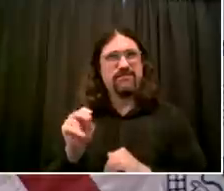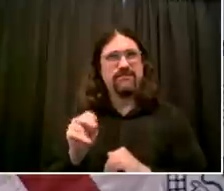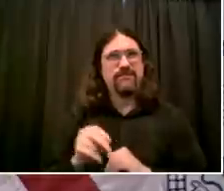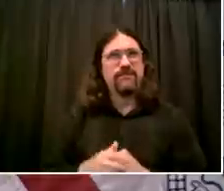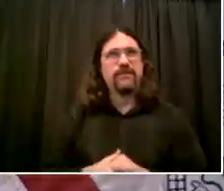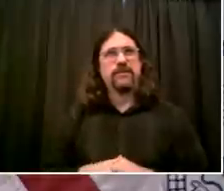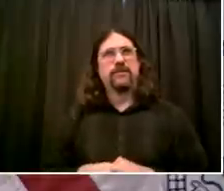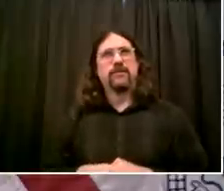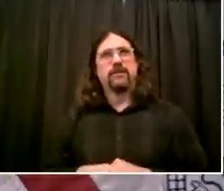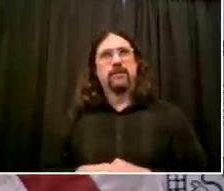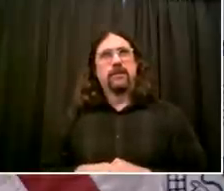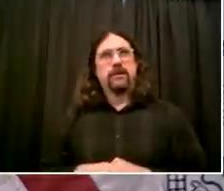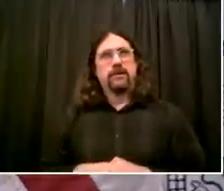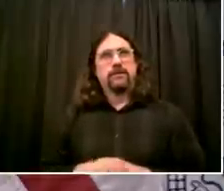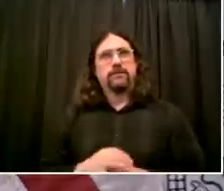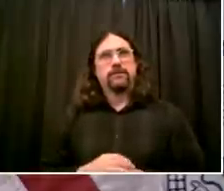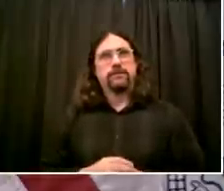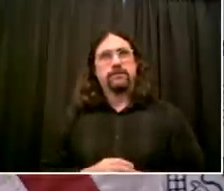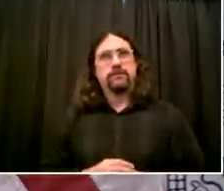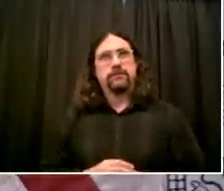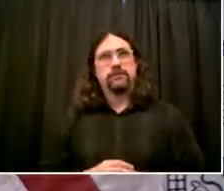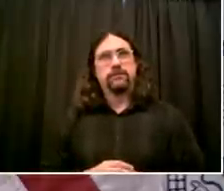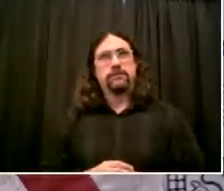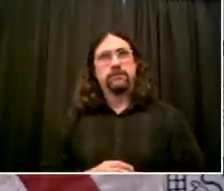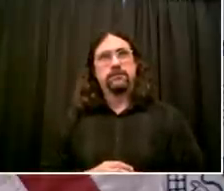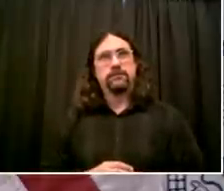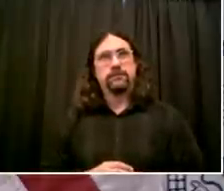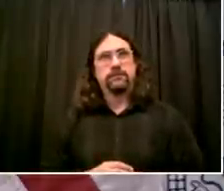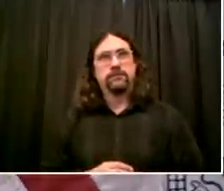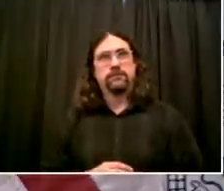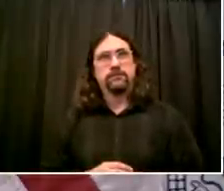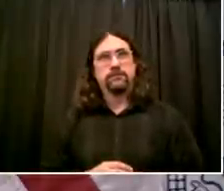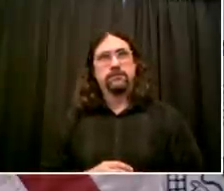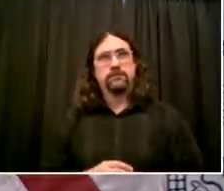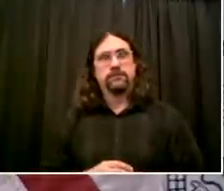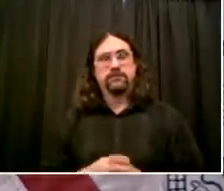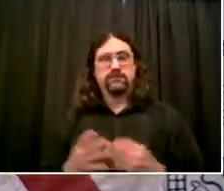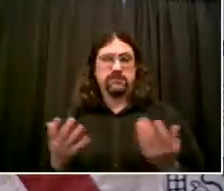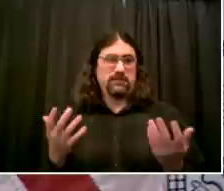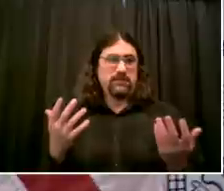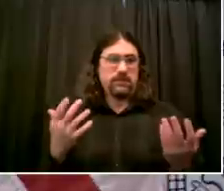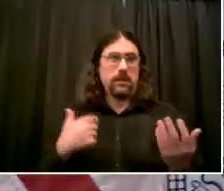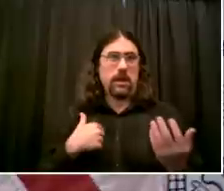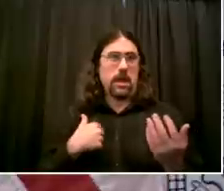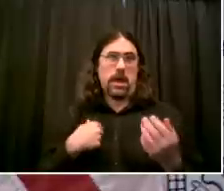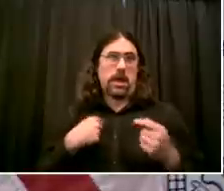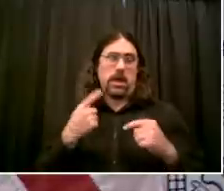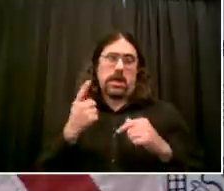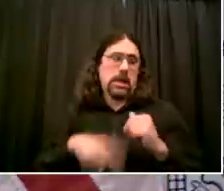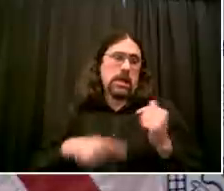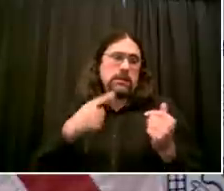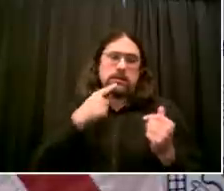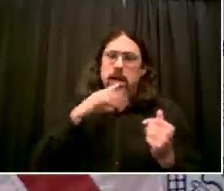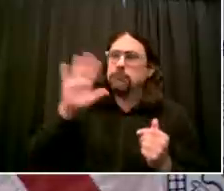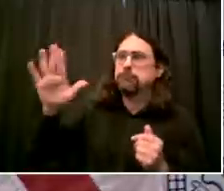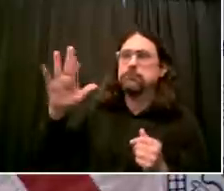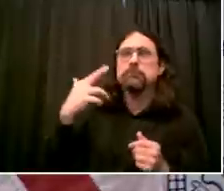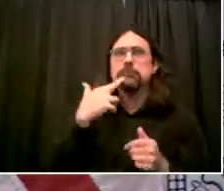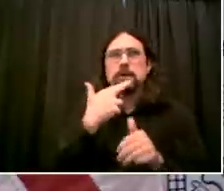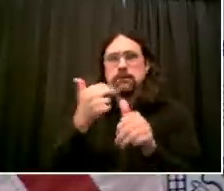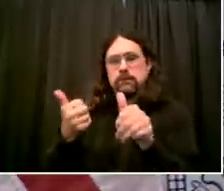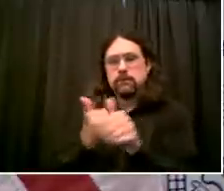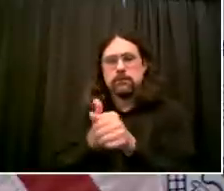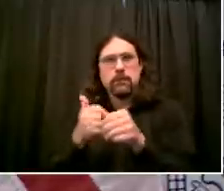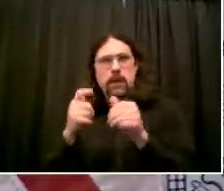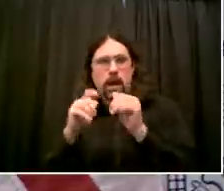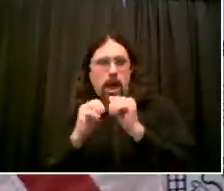going make their own decisions, obviously, about pricing and what's going to bring customers back. And I think what they want the most is to get their customers back and get